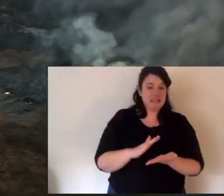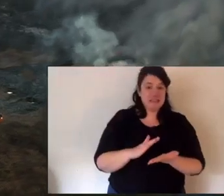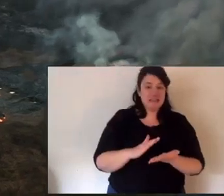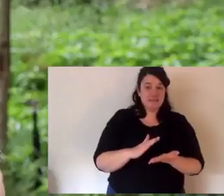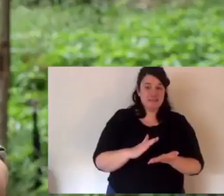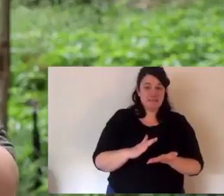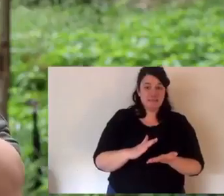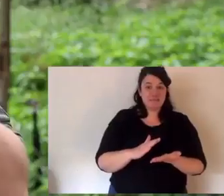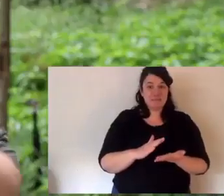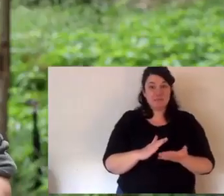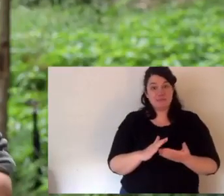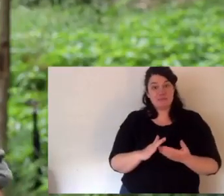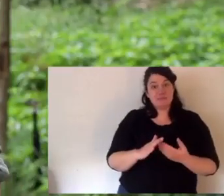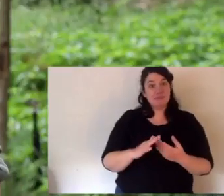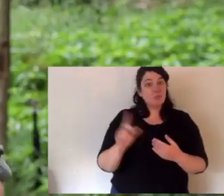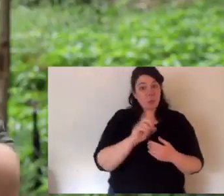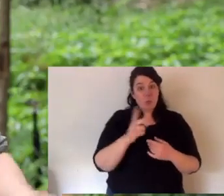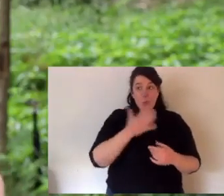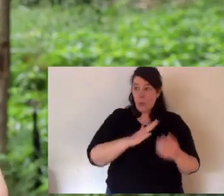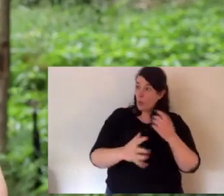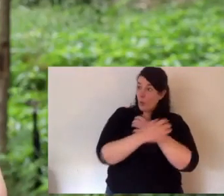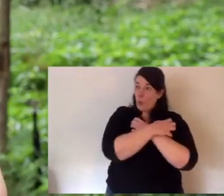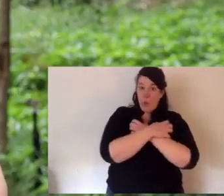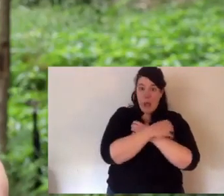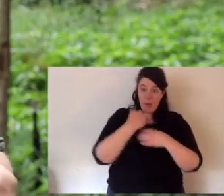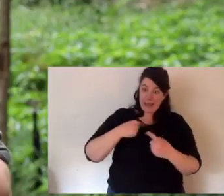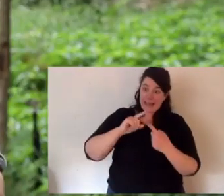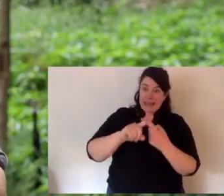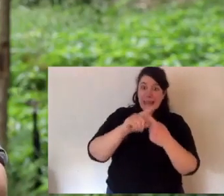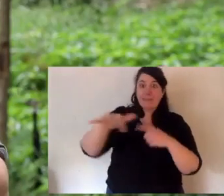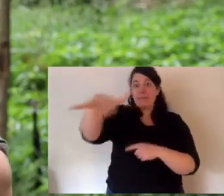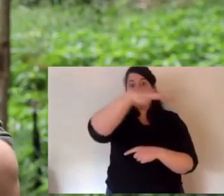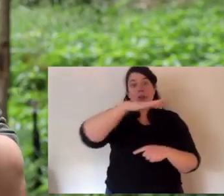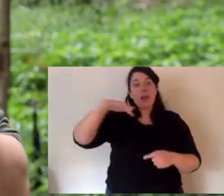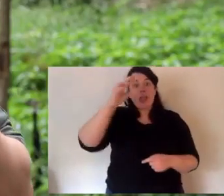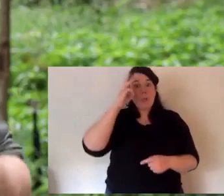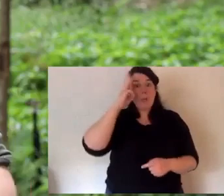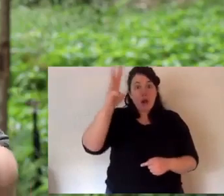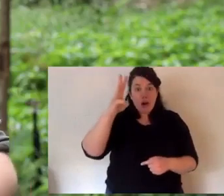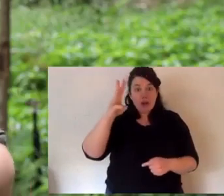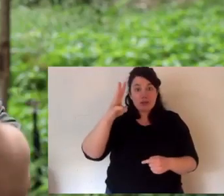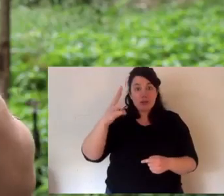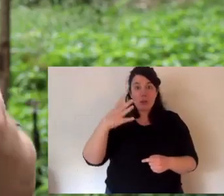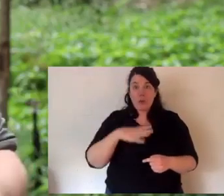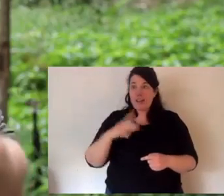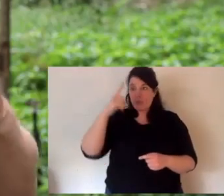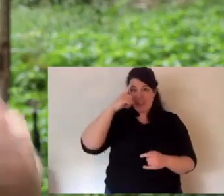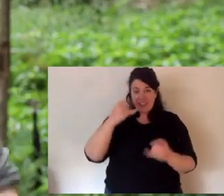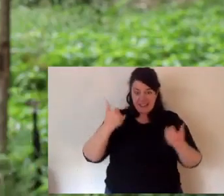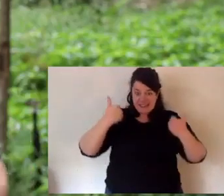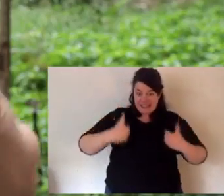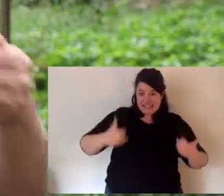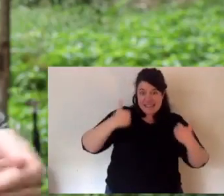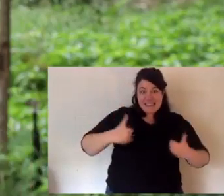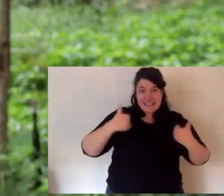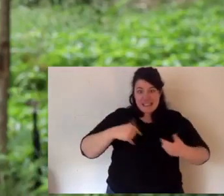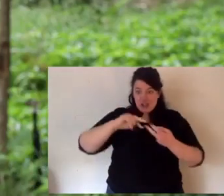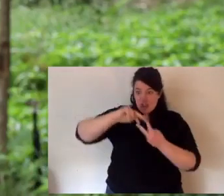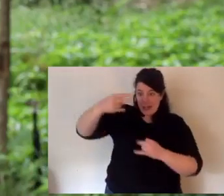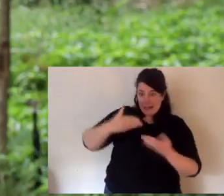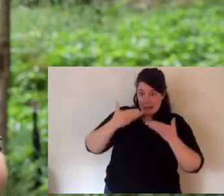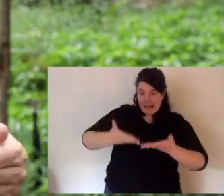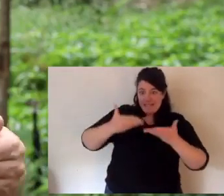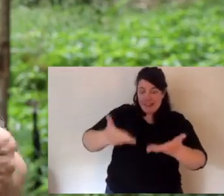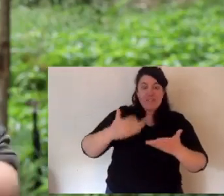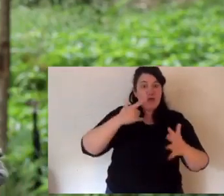worse. They burnt so much koala habitat. Now, the main thing is to keep koalas inhabiting the wild.